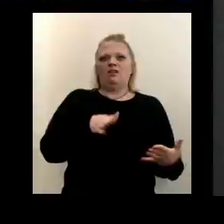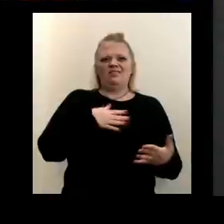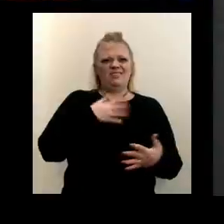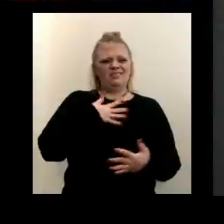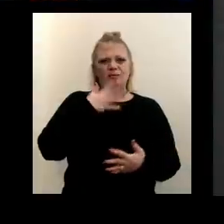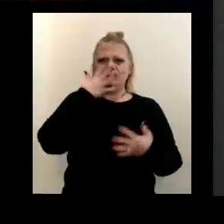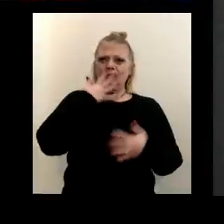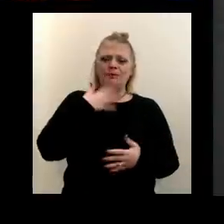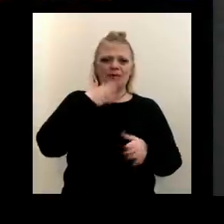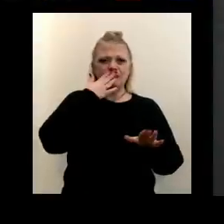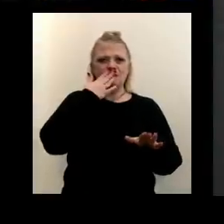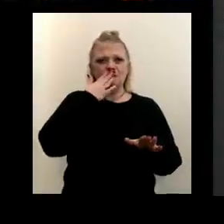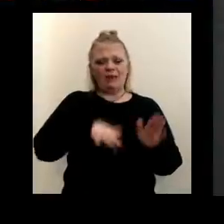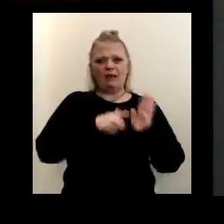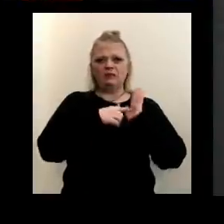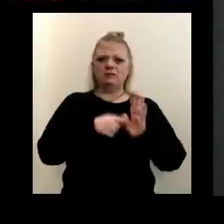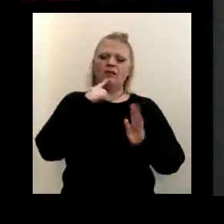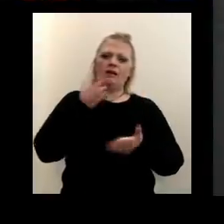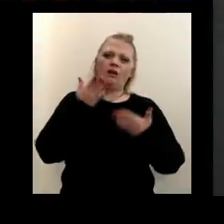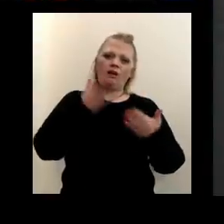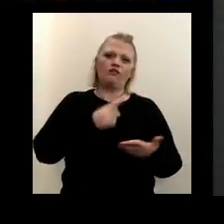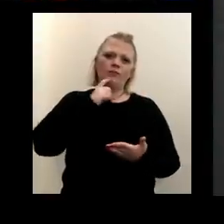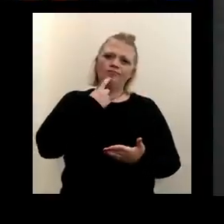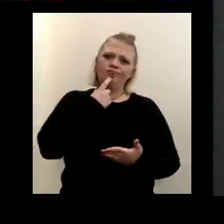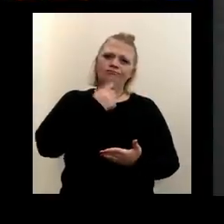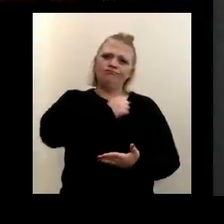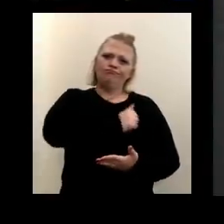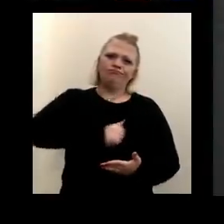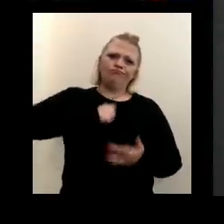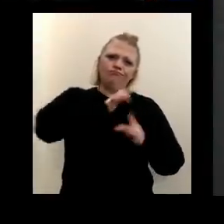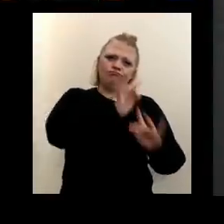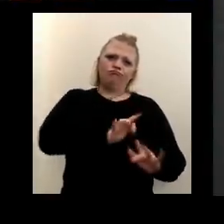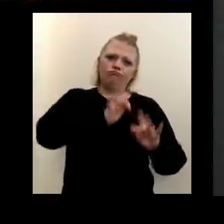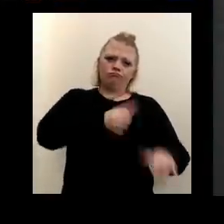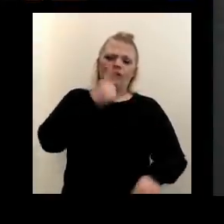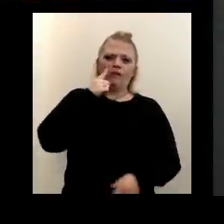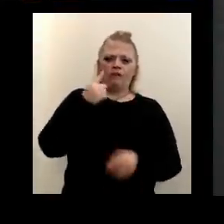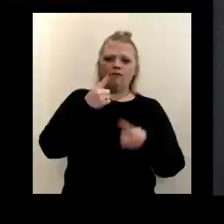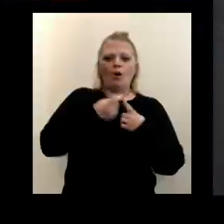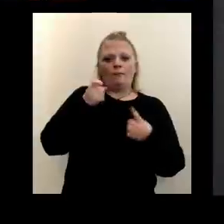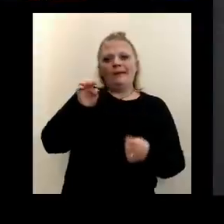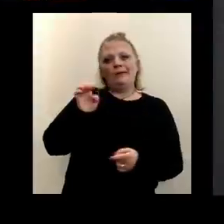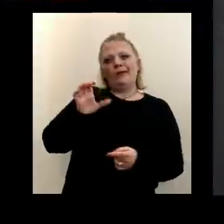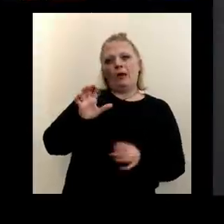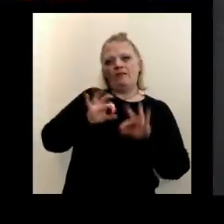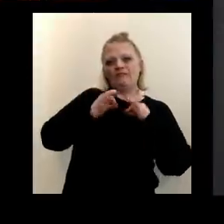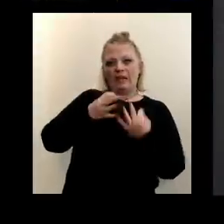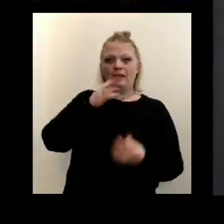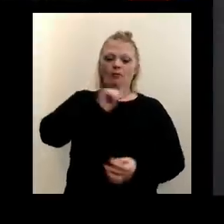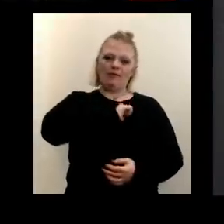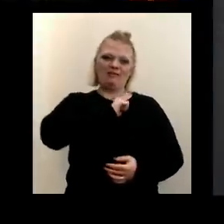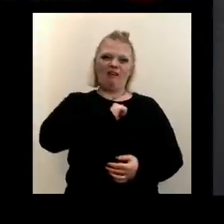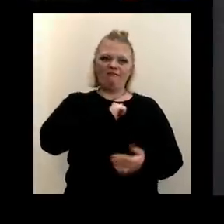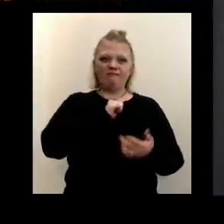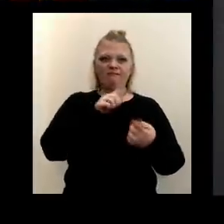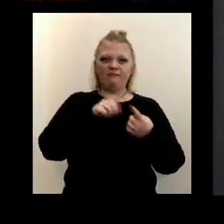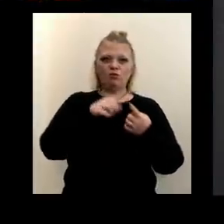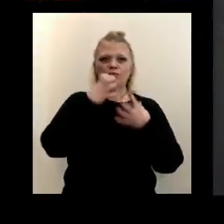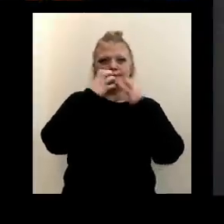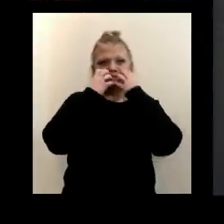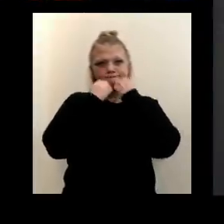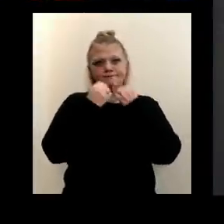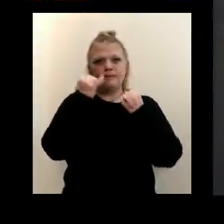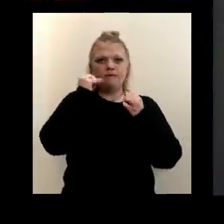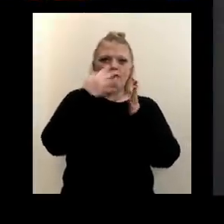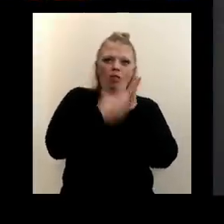And once again, I certainly offer my deepest condolences on behalf of our Erie County family and myself to the loved ones who've